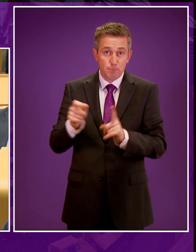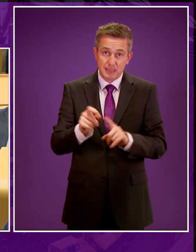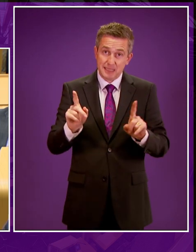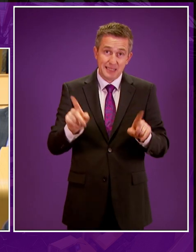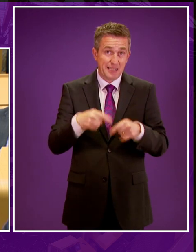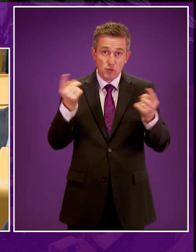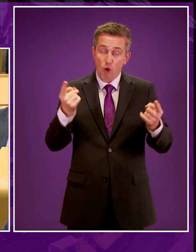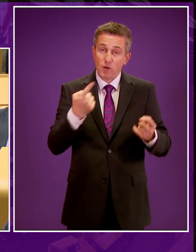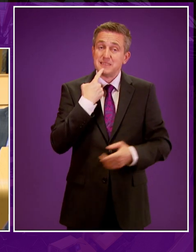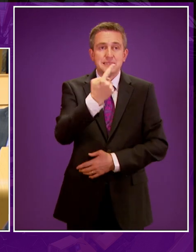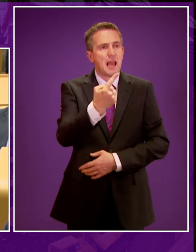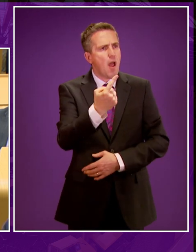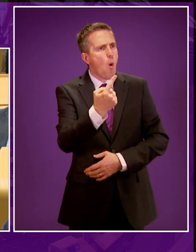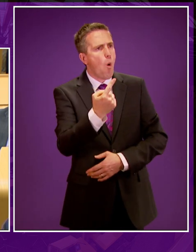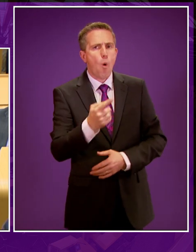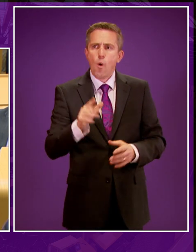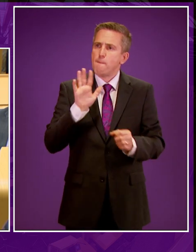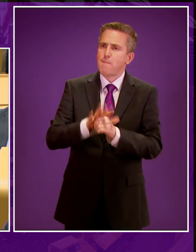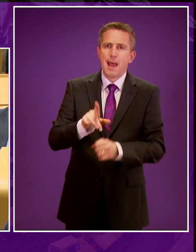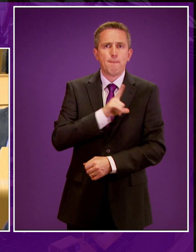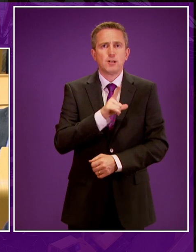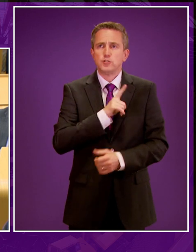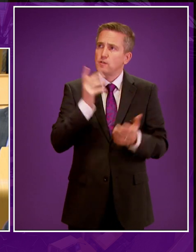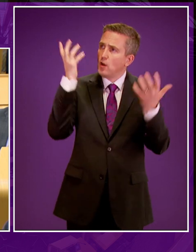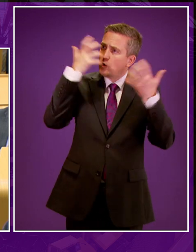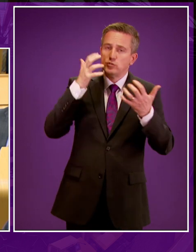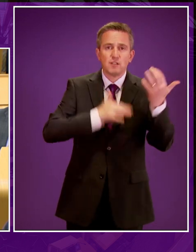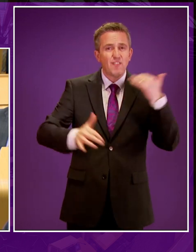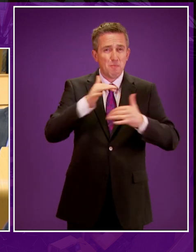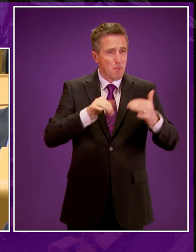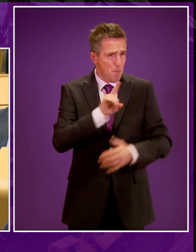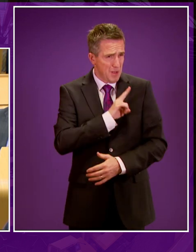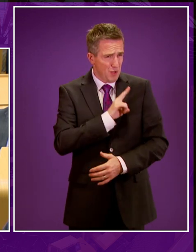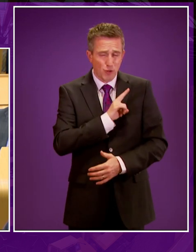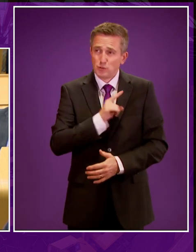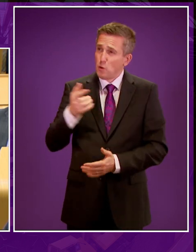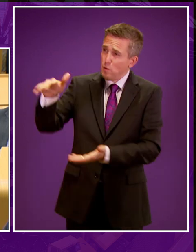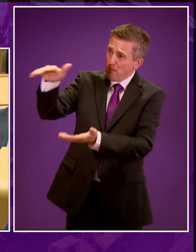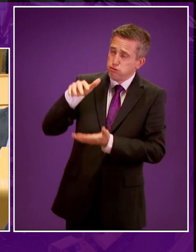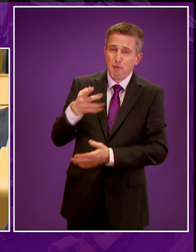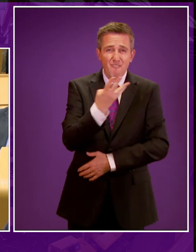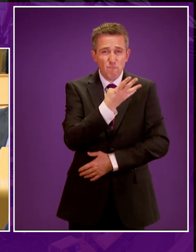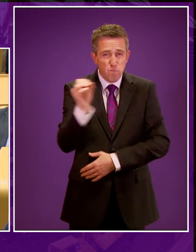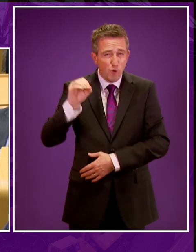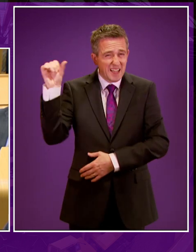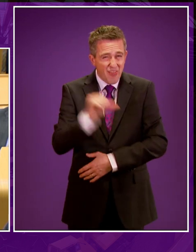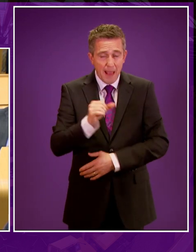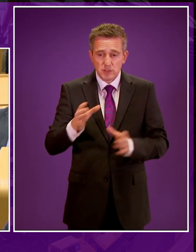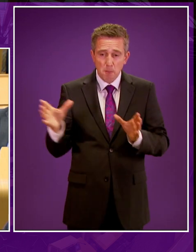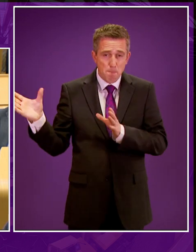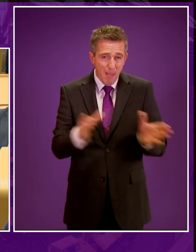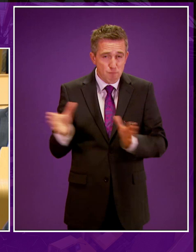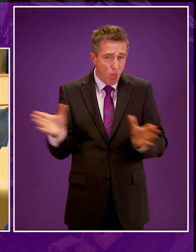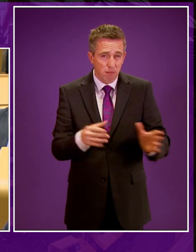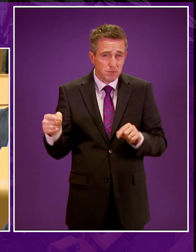that the fracking ban is based on environmental concerns when Scotland continues to import 40,000 barrels of shield gas from the